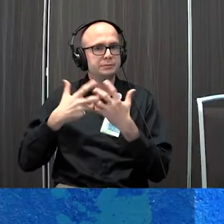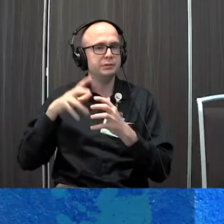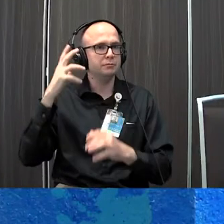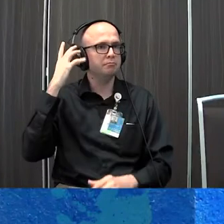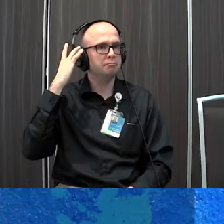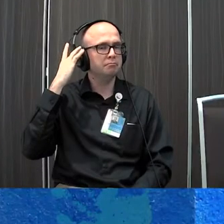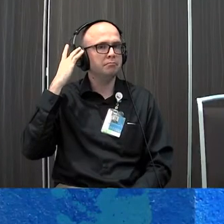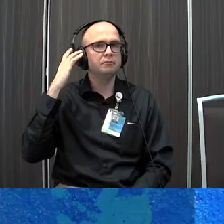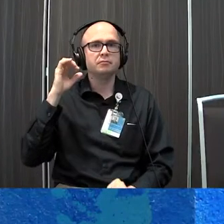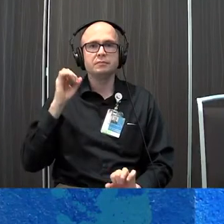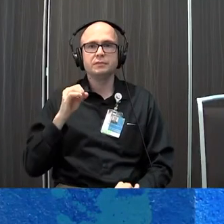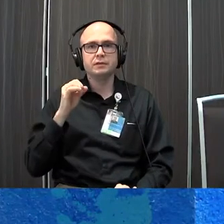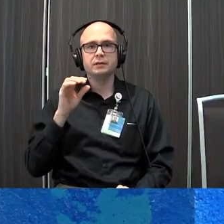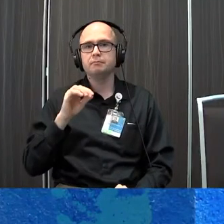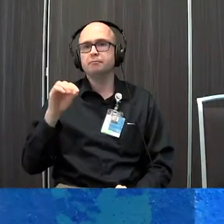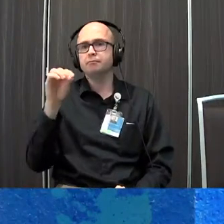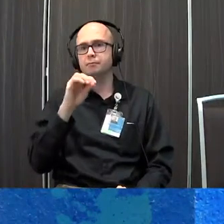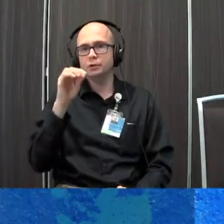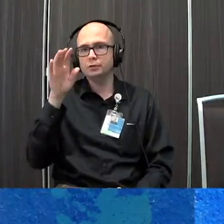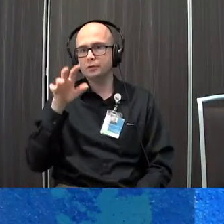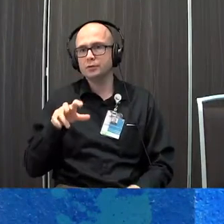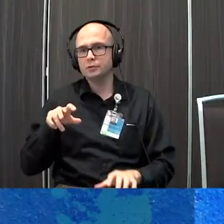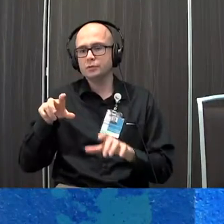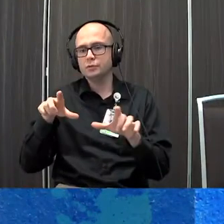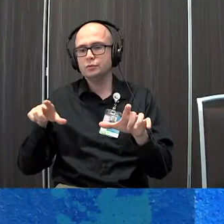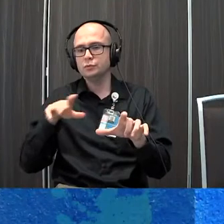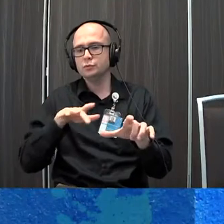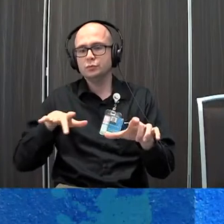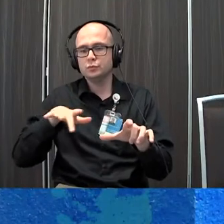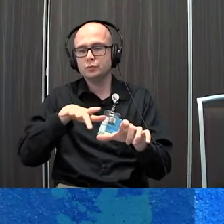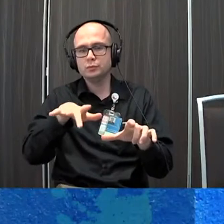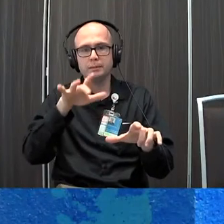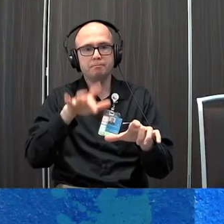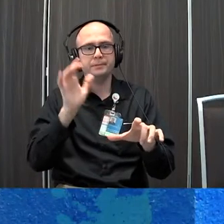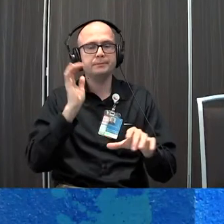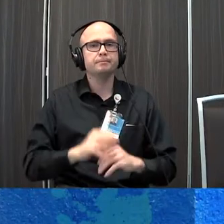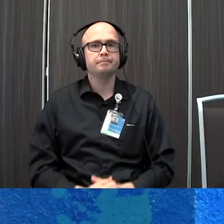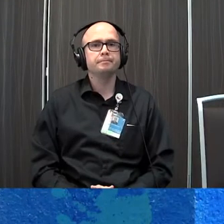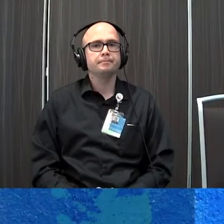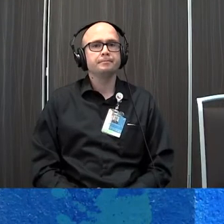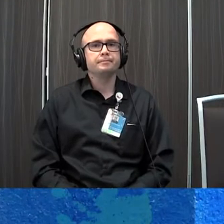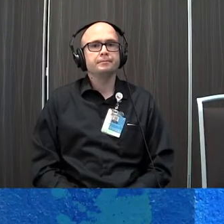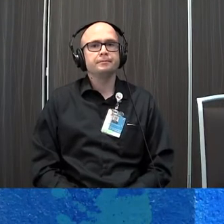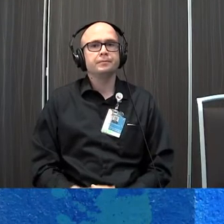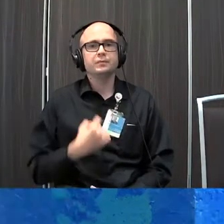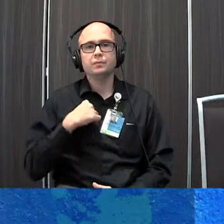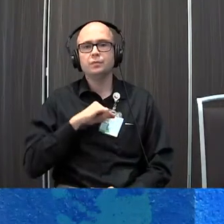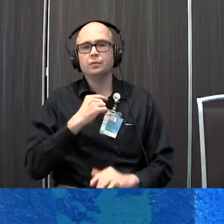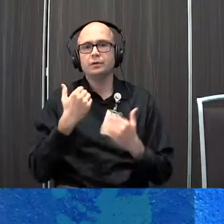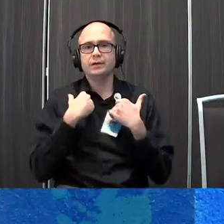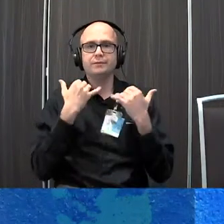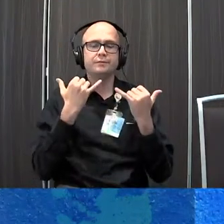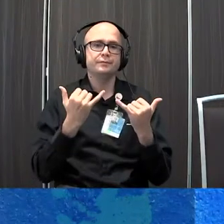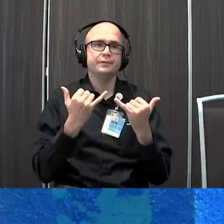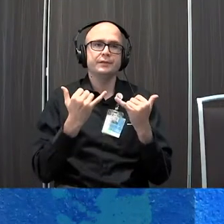able to use that to move the cursor across the screen to make a selection and we also have now